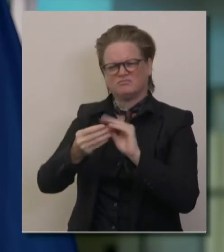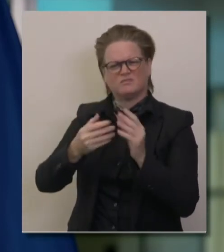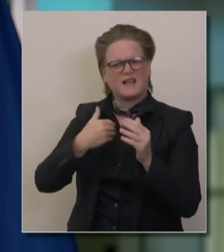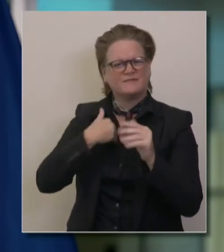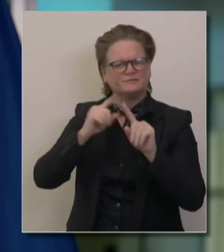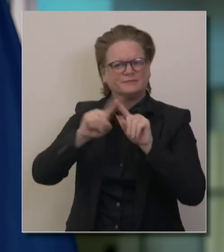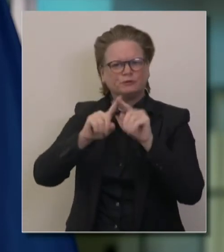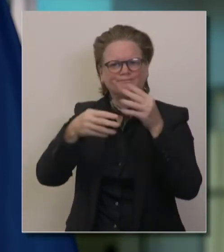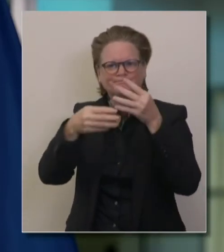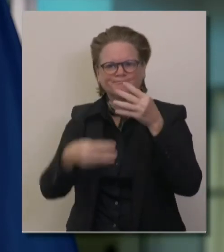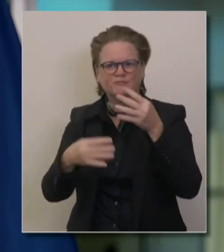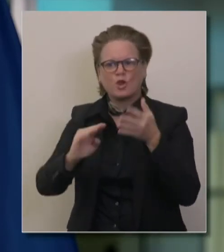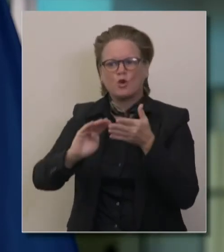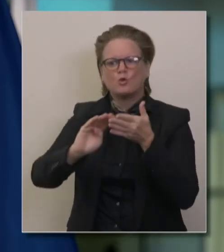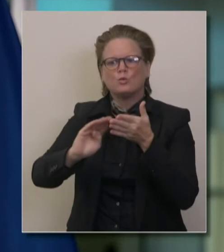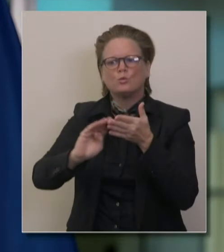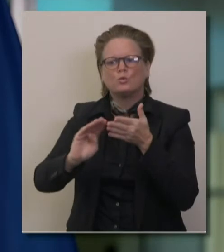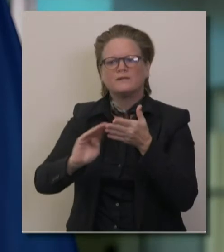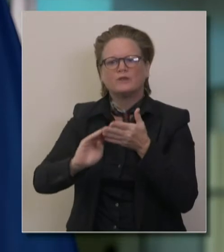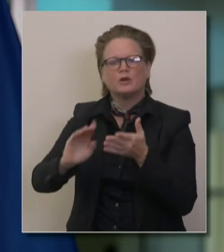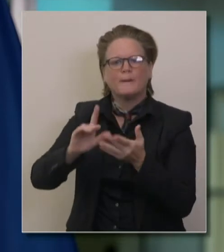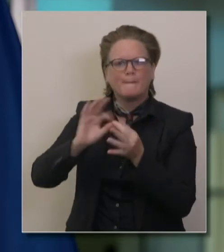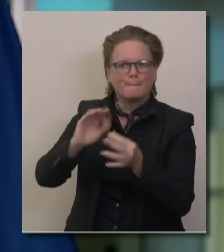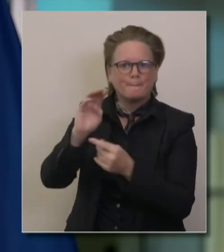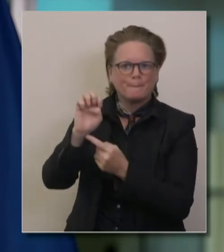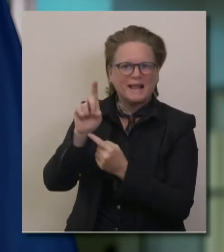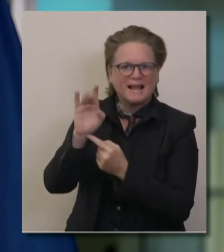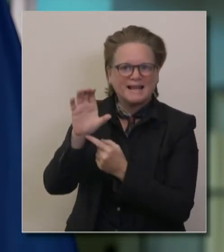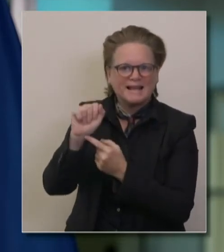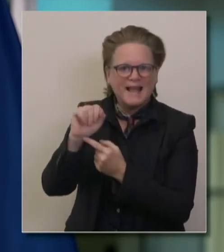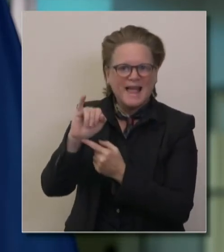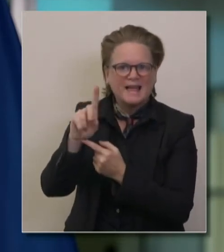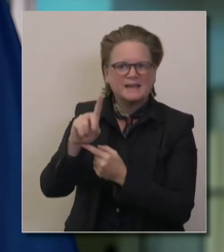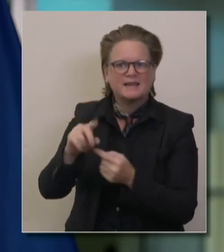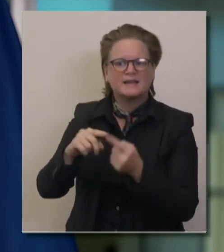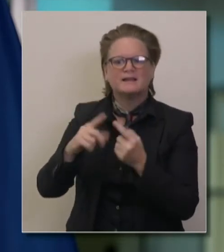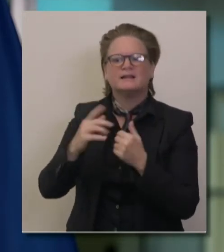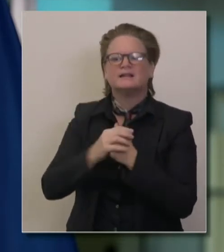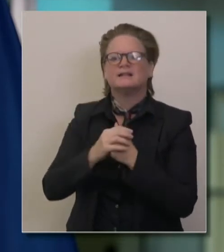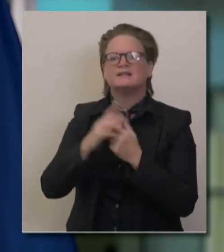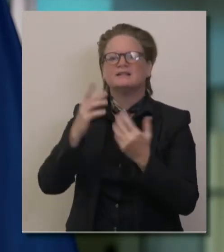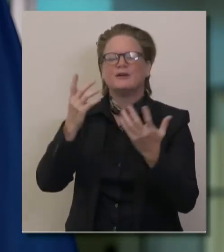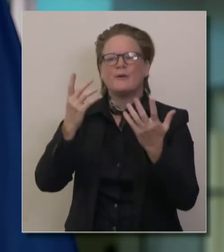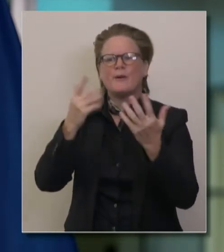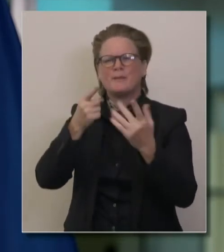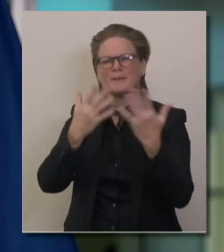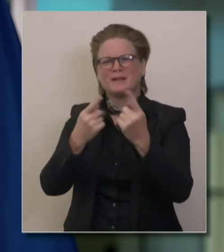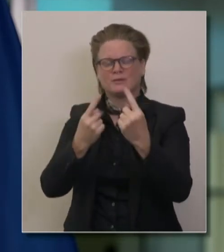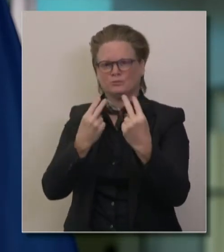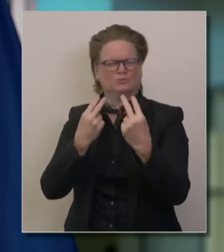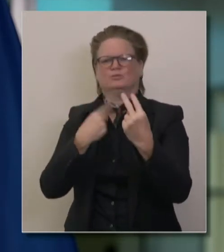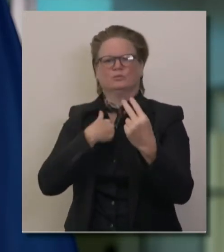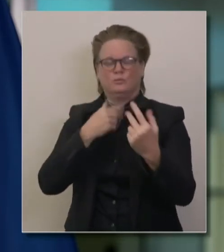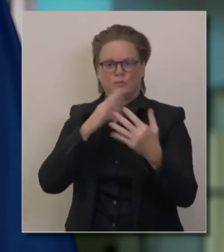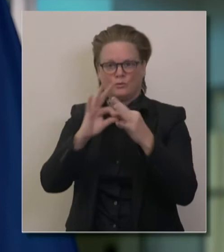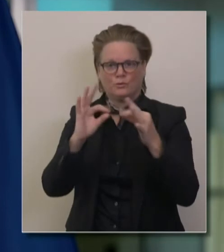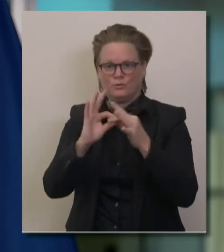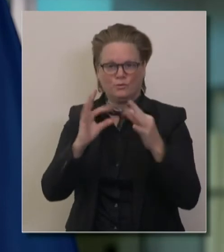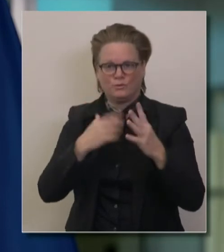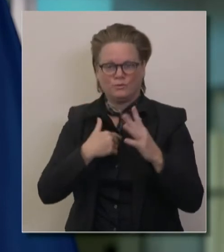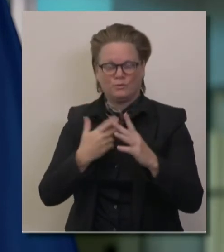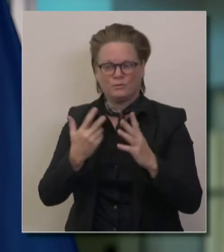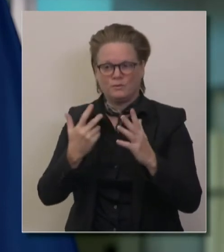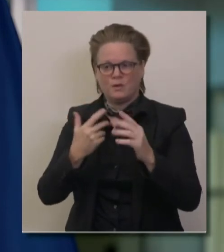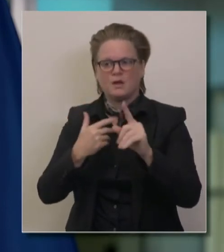I've lost most of you, uh, it's for good reason, but probably not lost Angela on that. He's been following these things very, very closely.